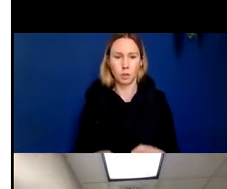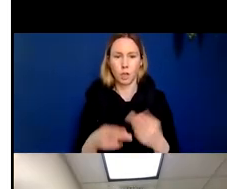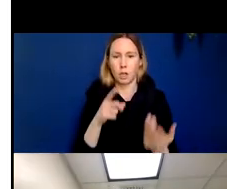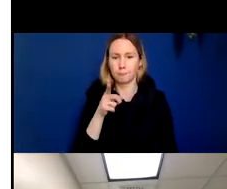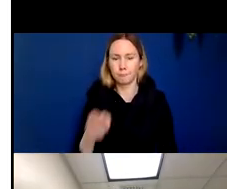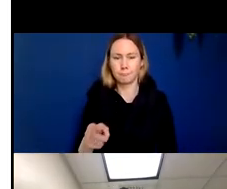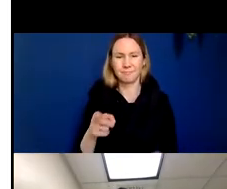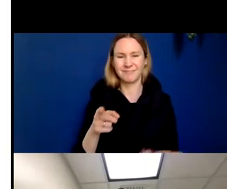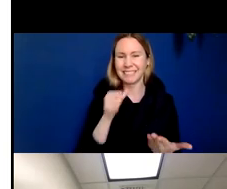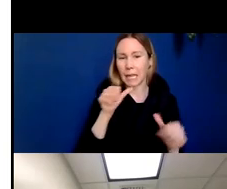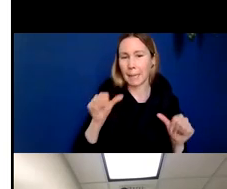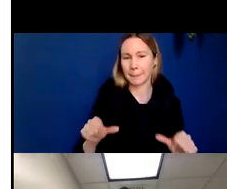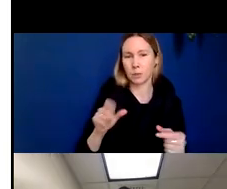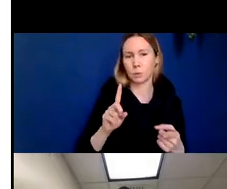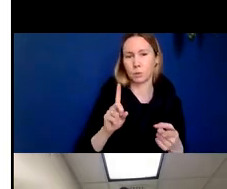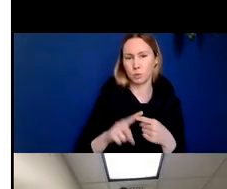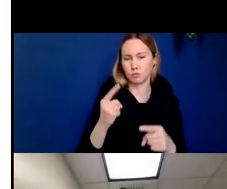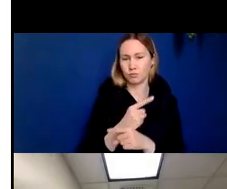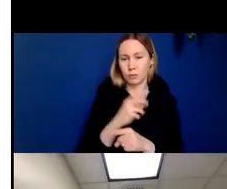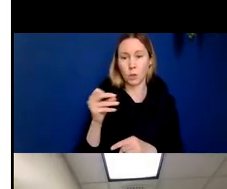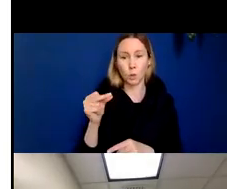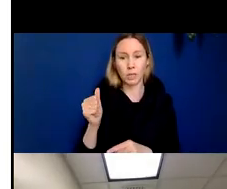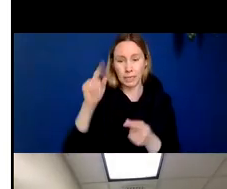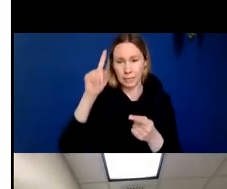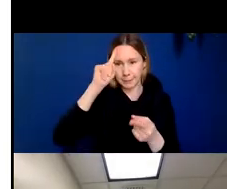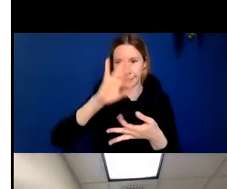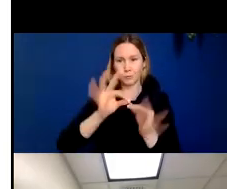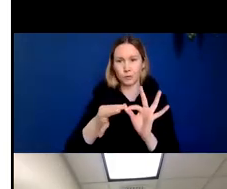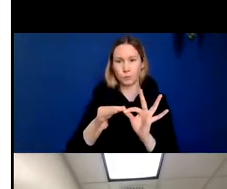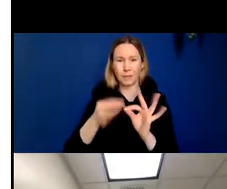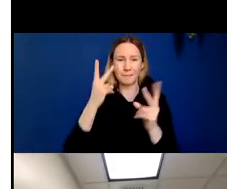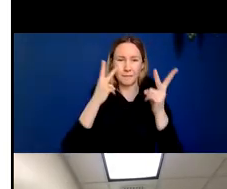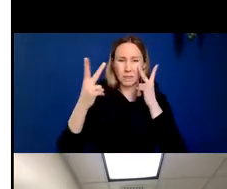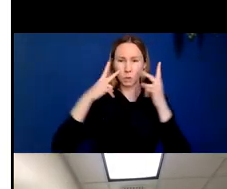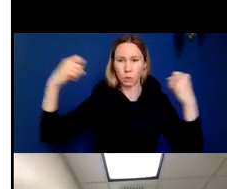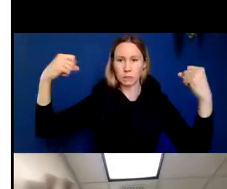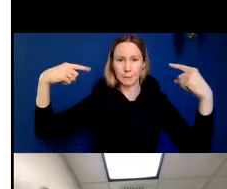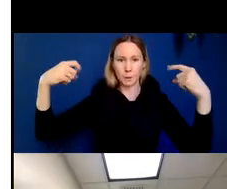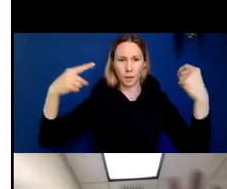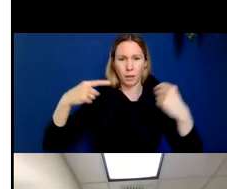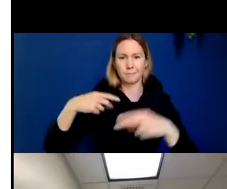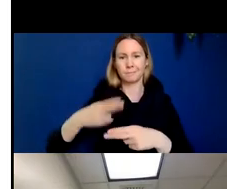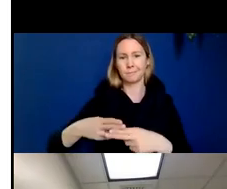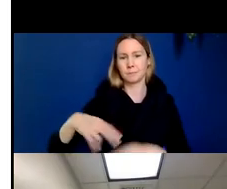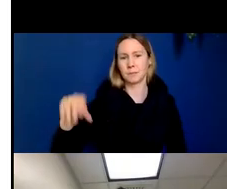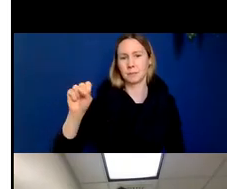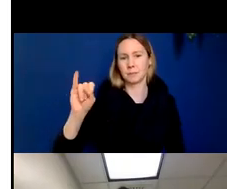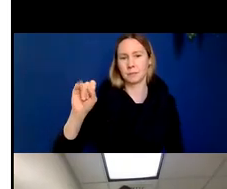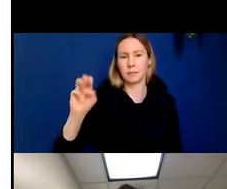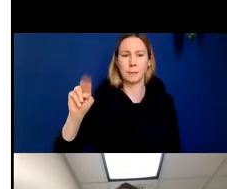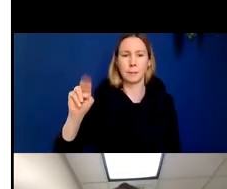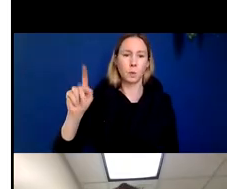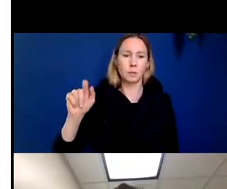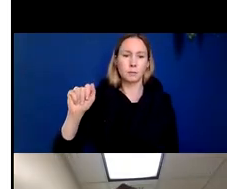an inability to correctly and quickly interpret visual stimuli that are right in front of you when you have multiple things going on.